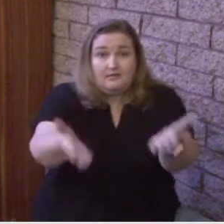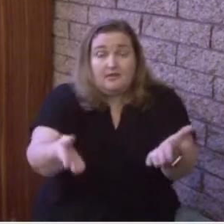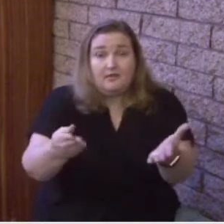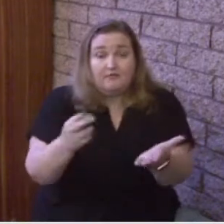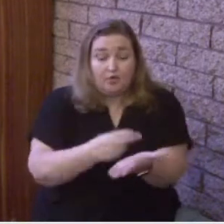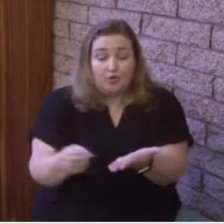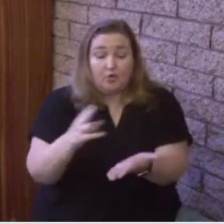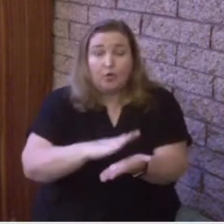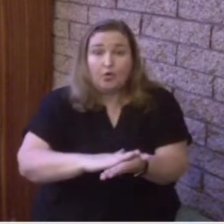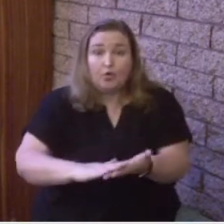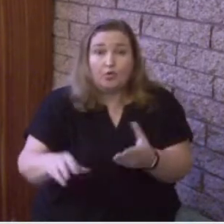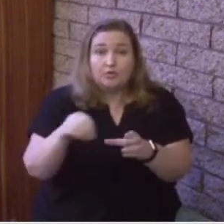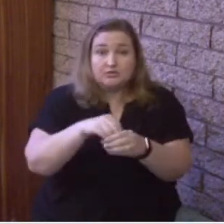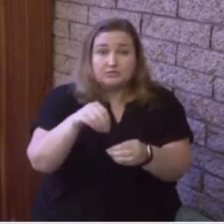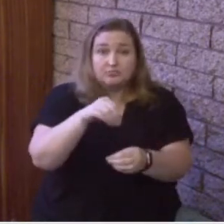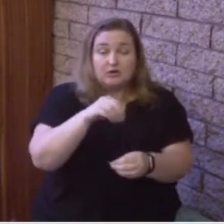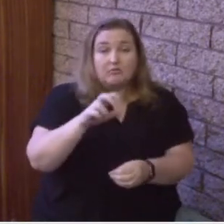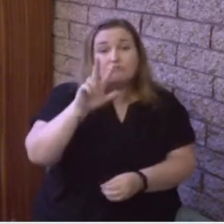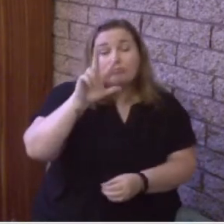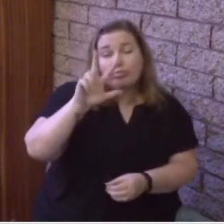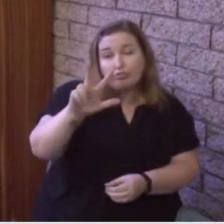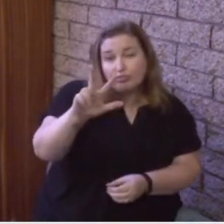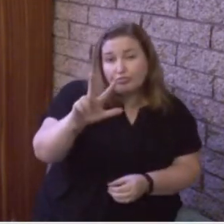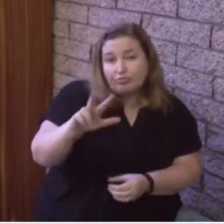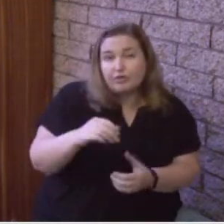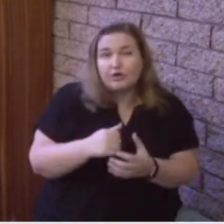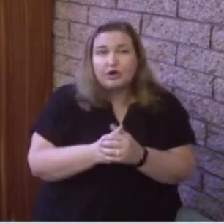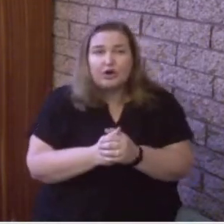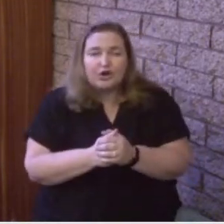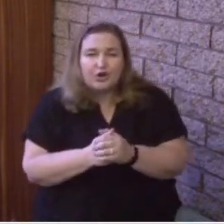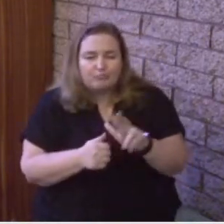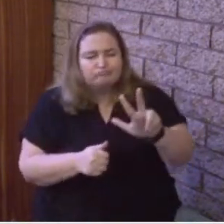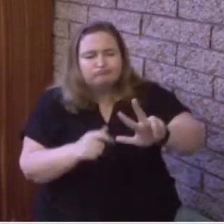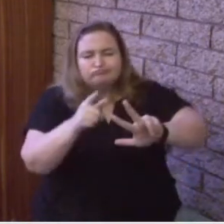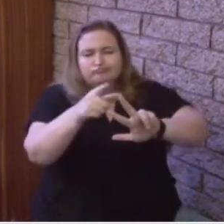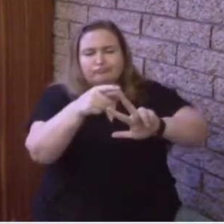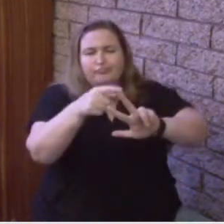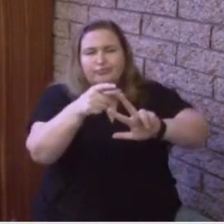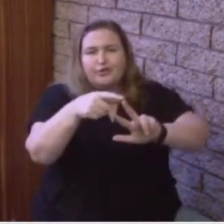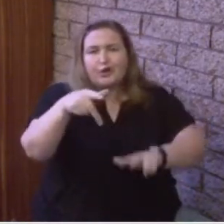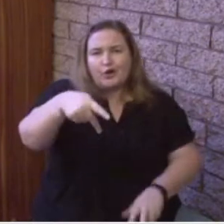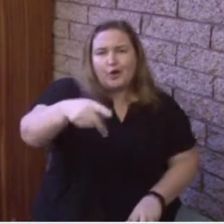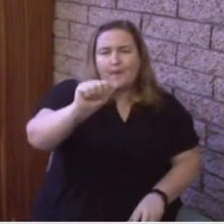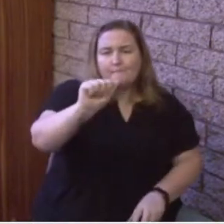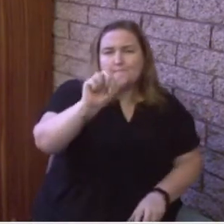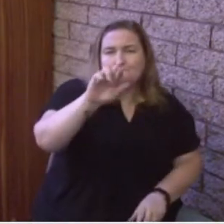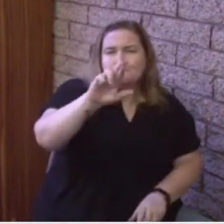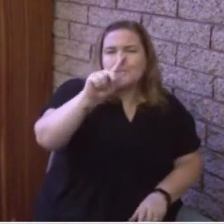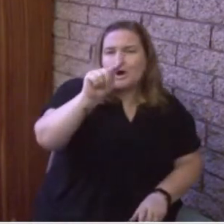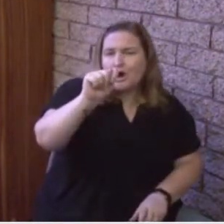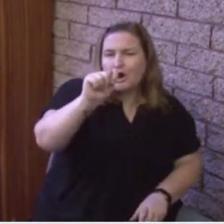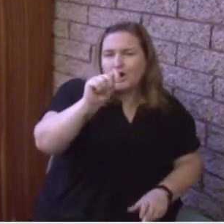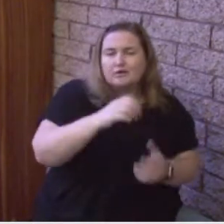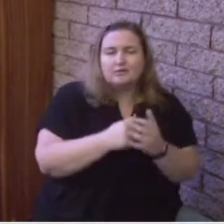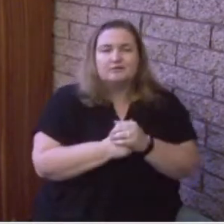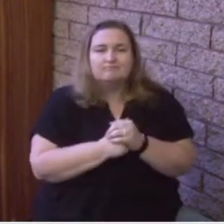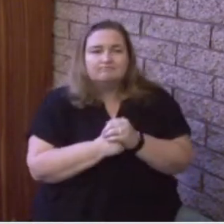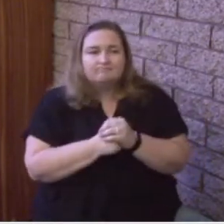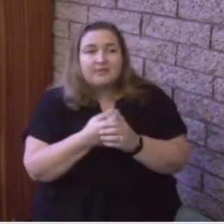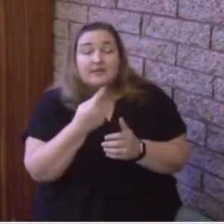of the triune God, that third part of the Trinity, he sent, he was sent here